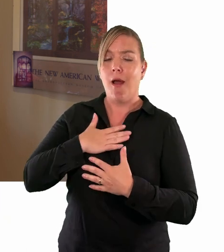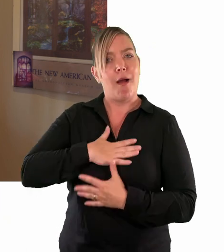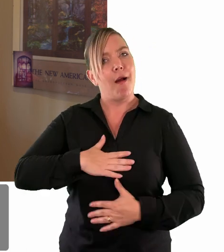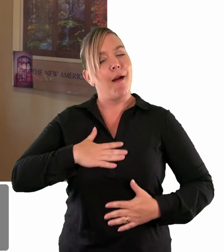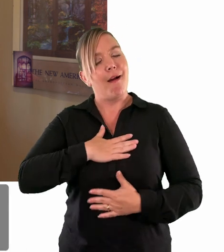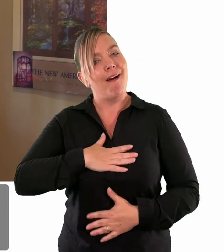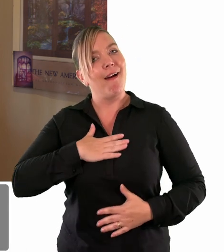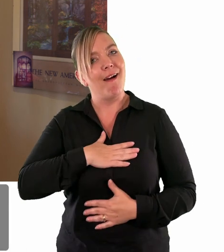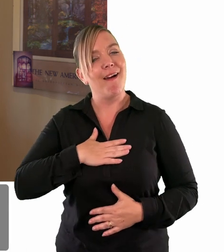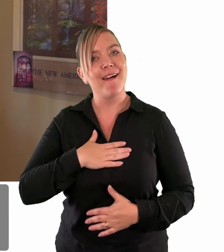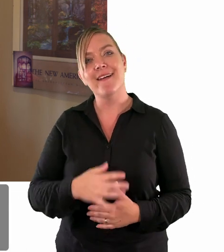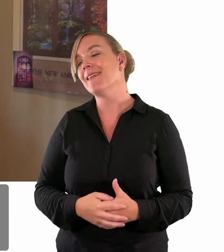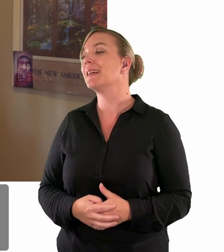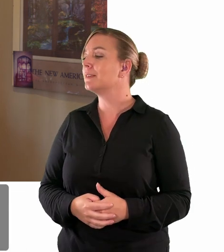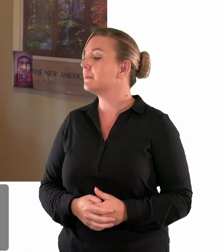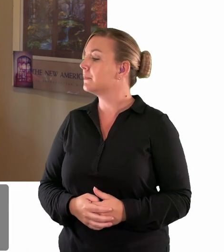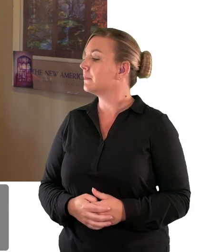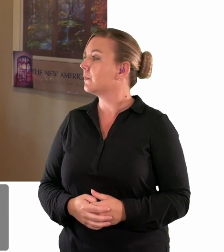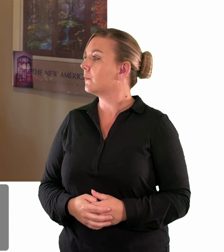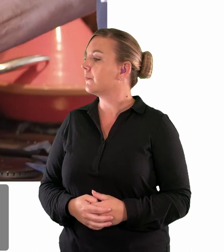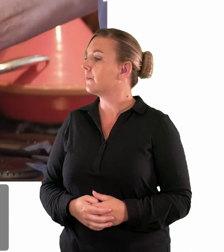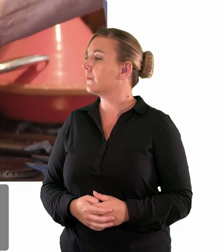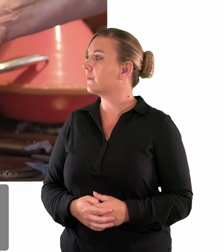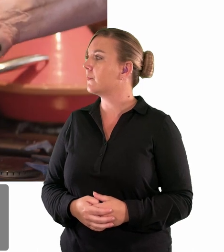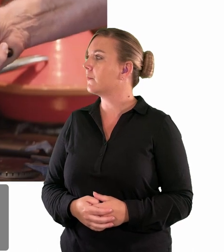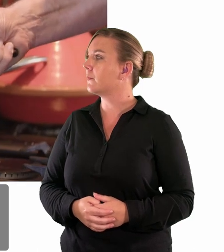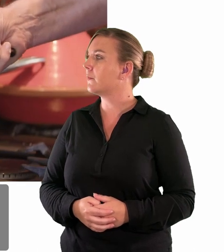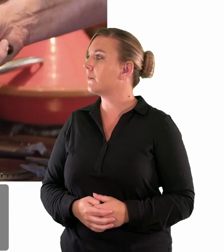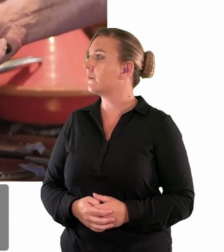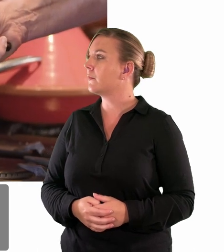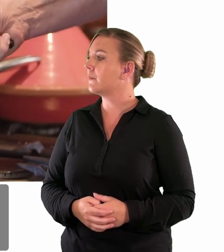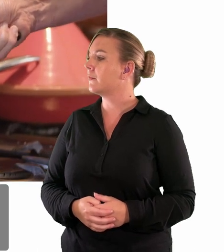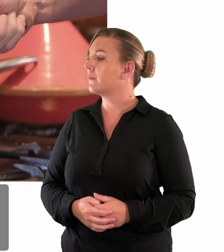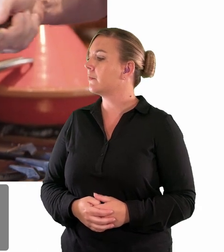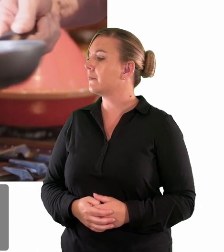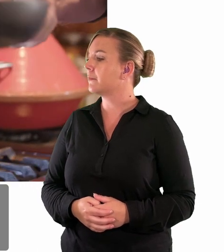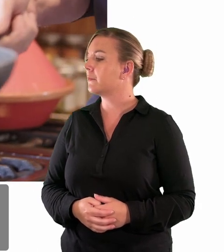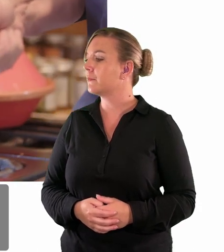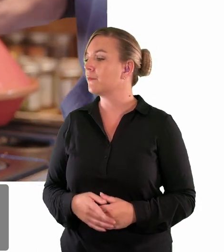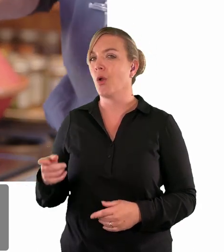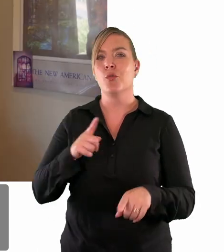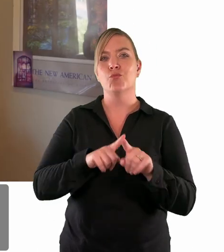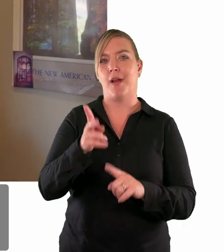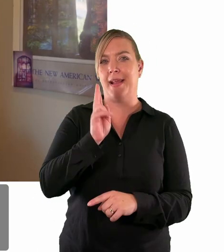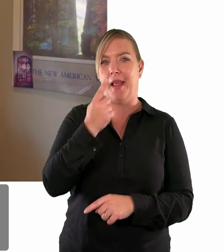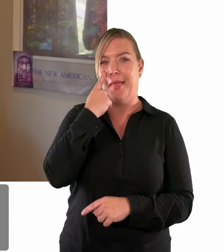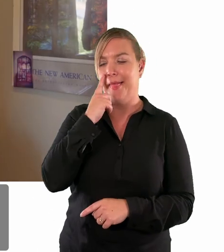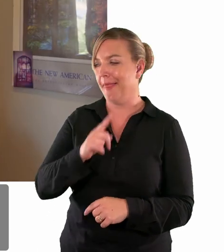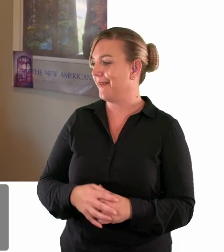uh the cathedral is my mosque which i found immensely moving so we're just going to give this another try let's see how this goes